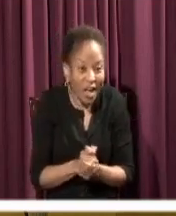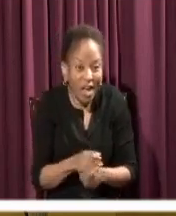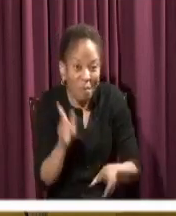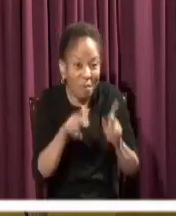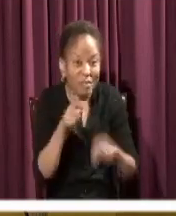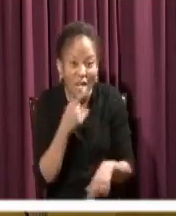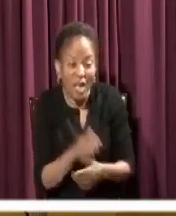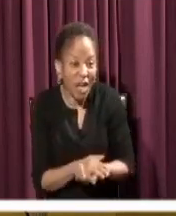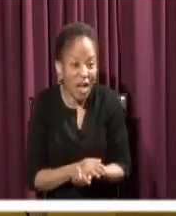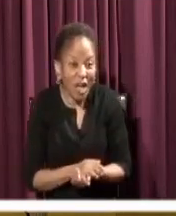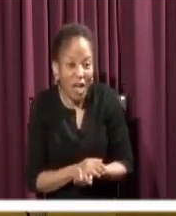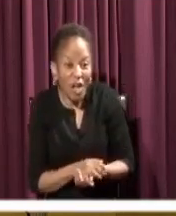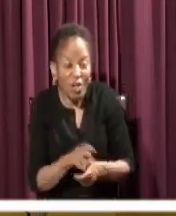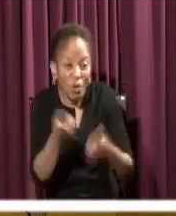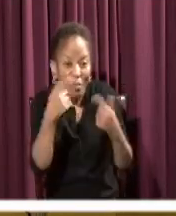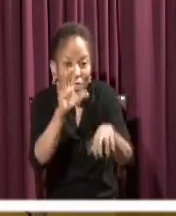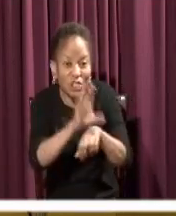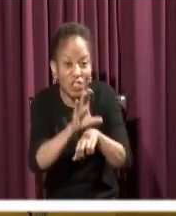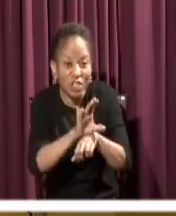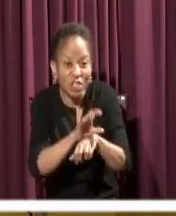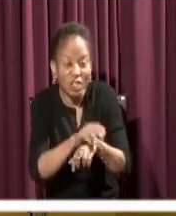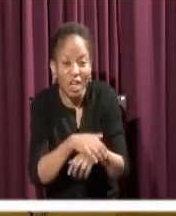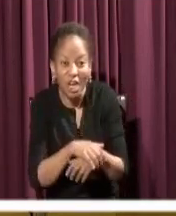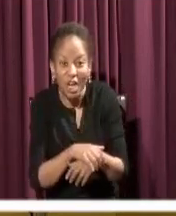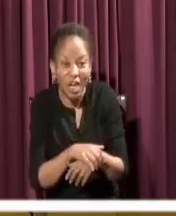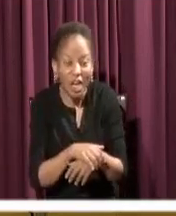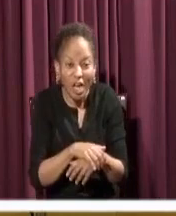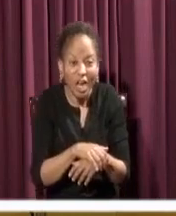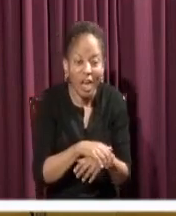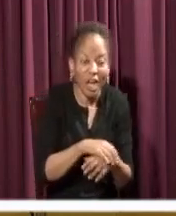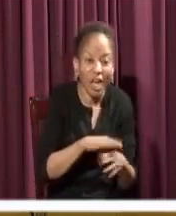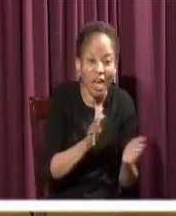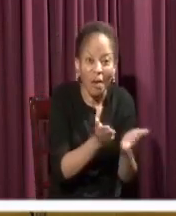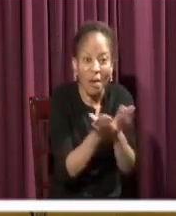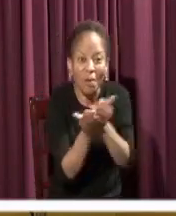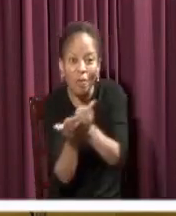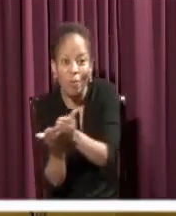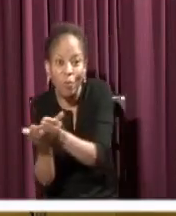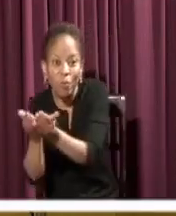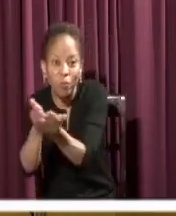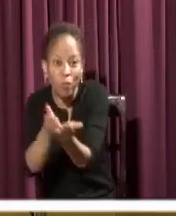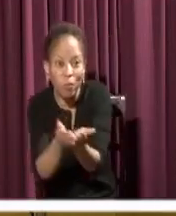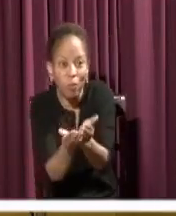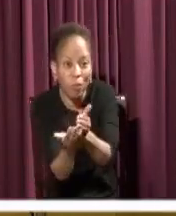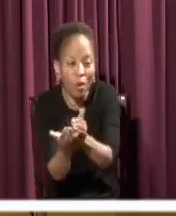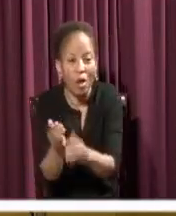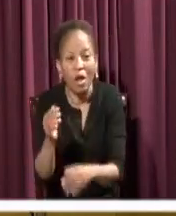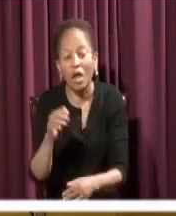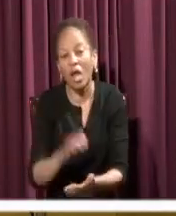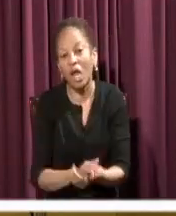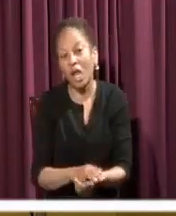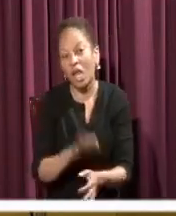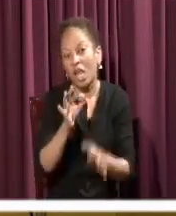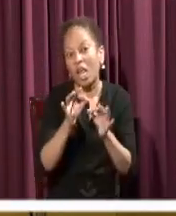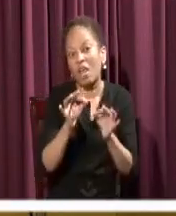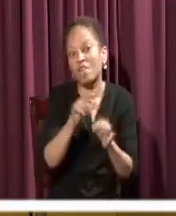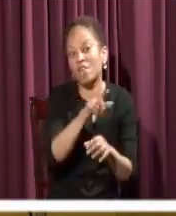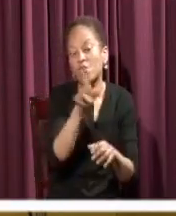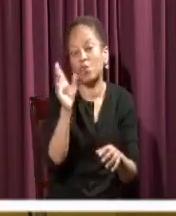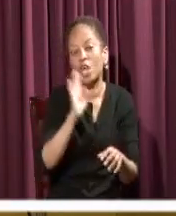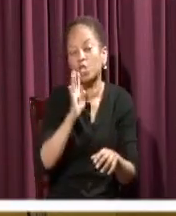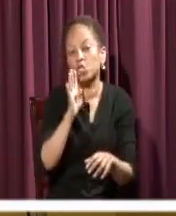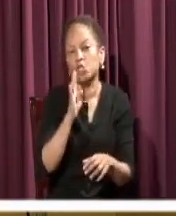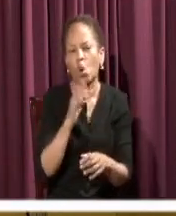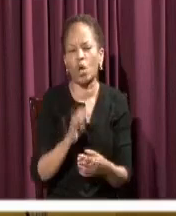You know that gale wind is blue. You know the gale wind that blows when you start to talk about values and morality and ethics